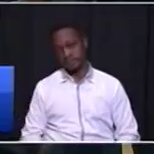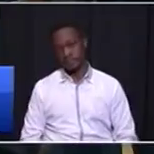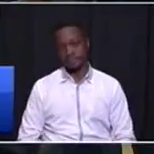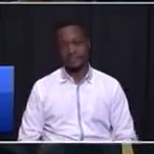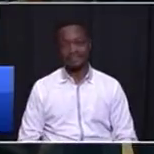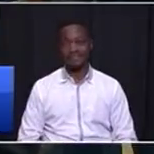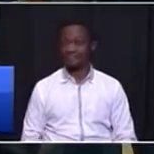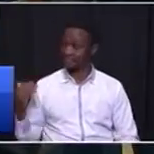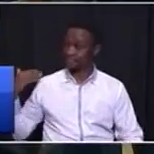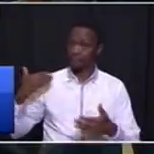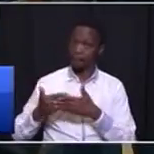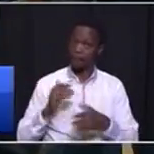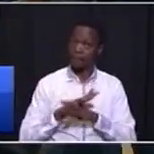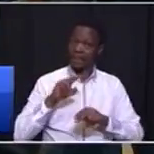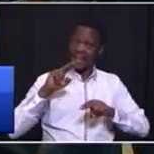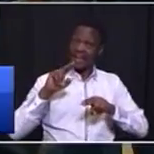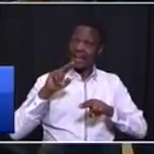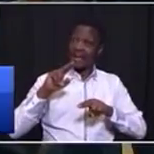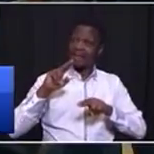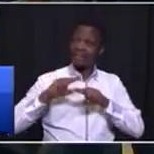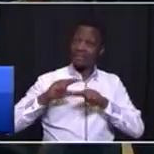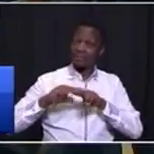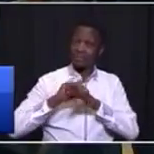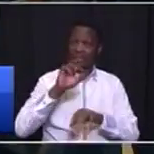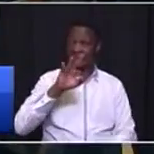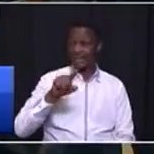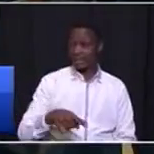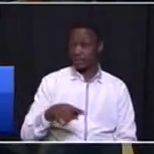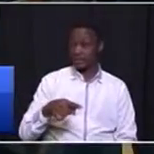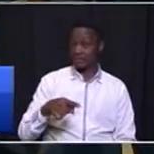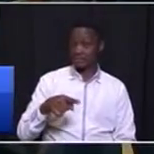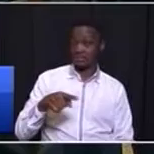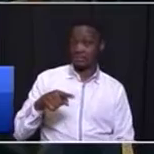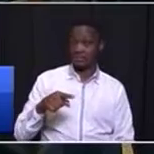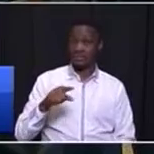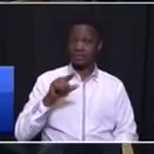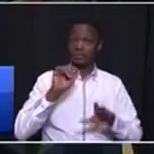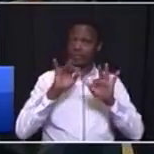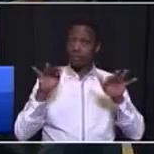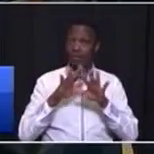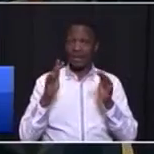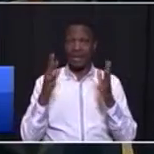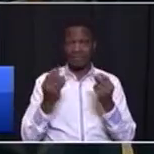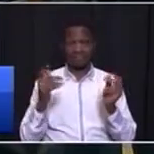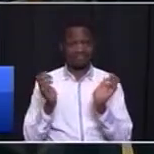Since February, 3,000 people have been arrested